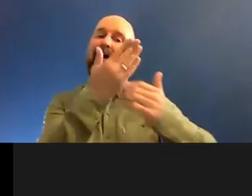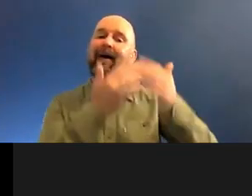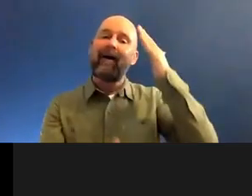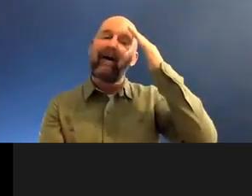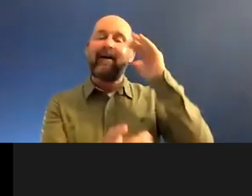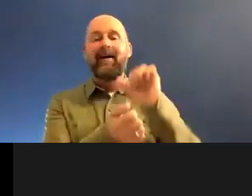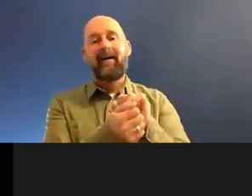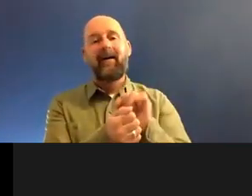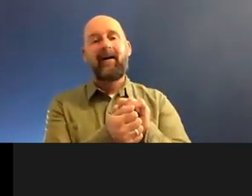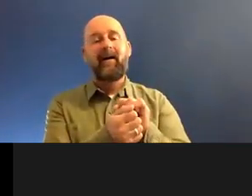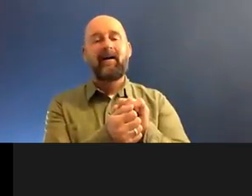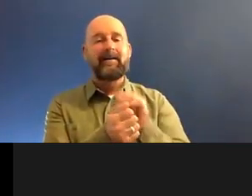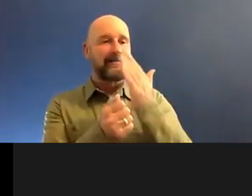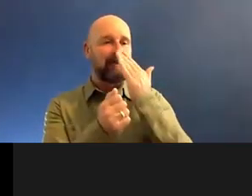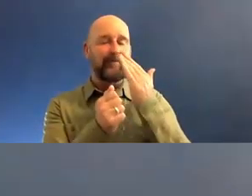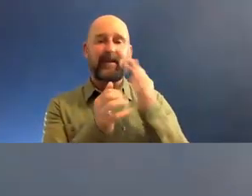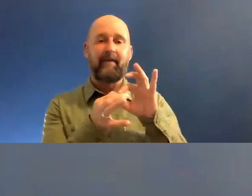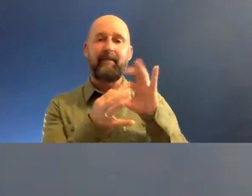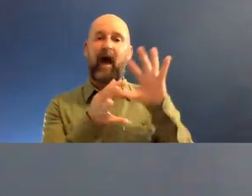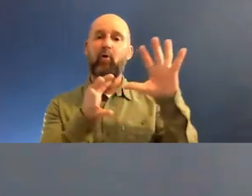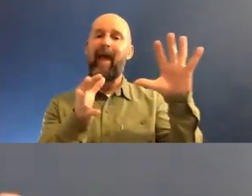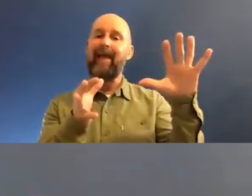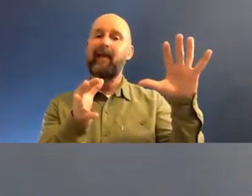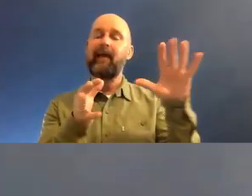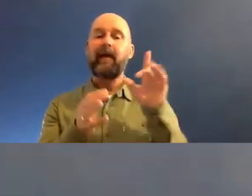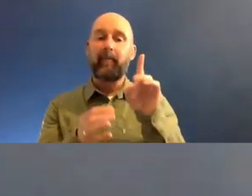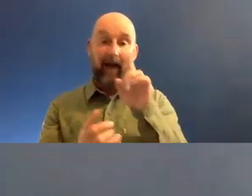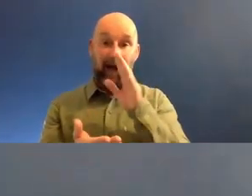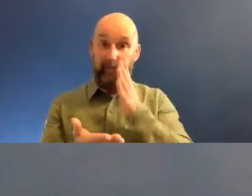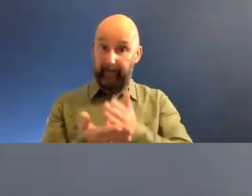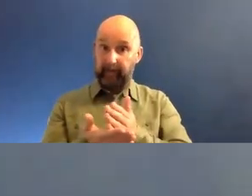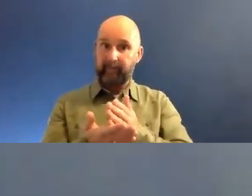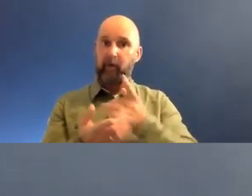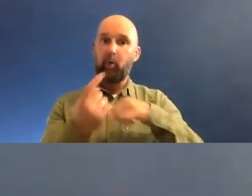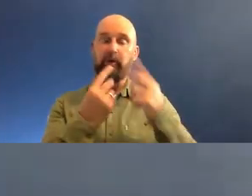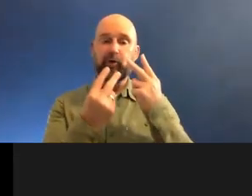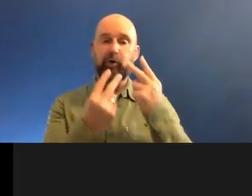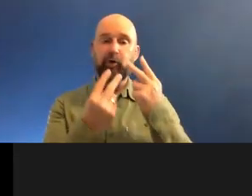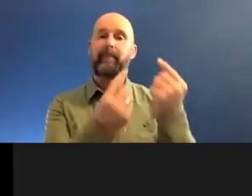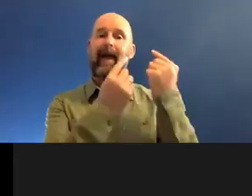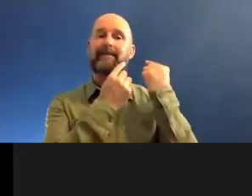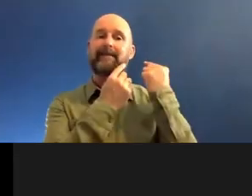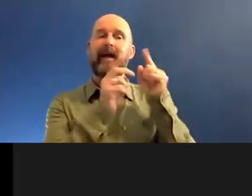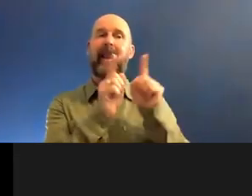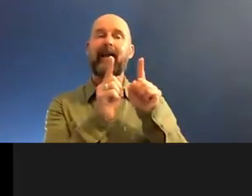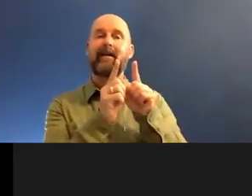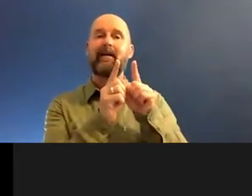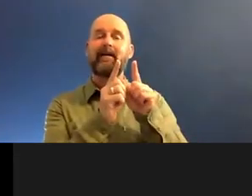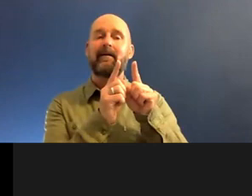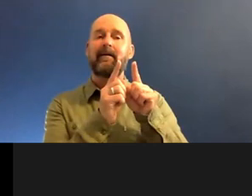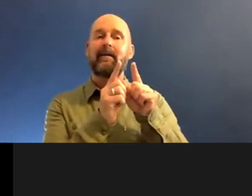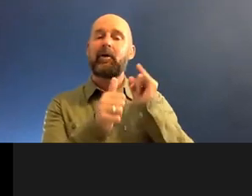that is quite far away, but I should, but I believe that we should look to the past in a critical way and bring